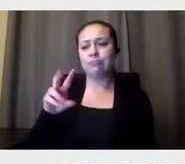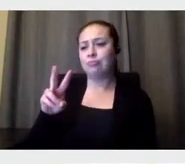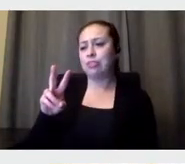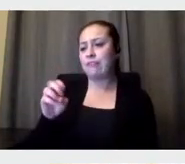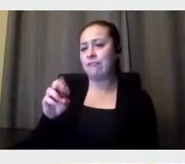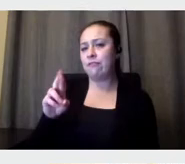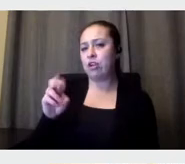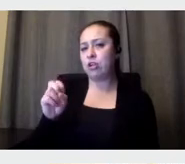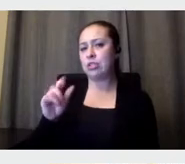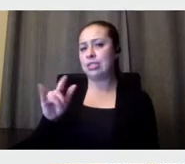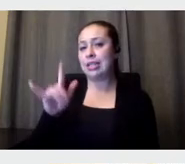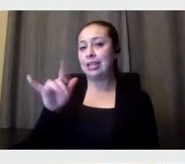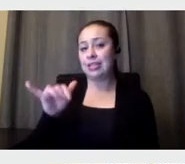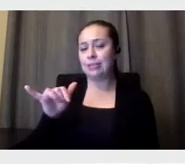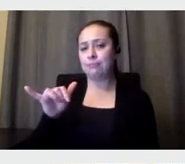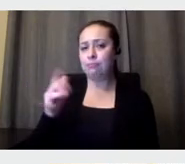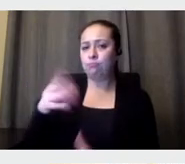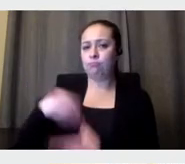Great.